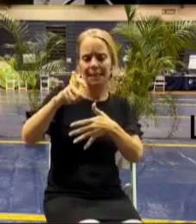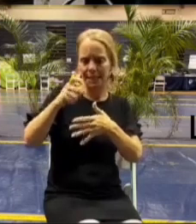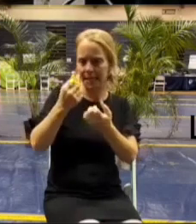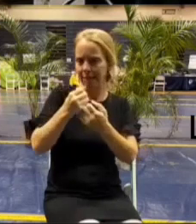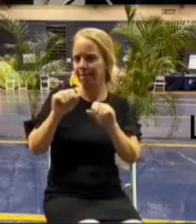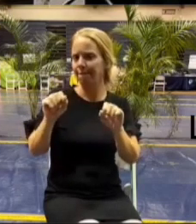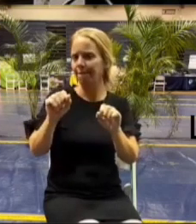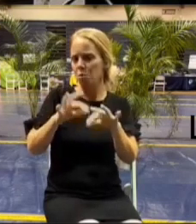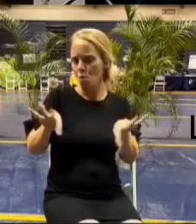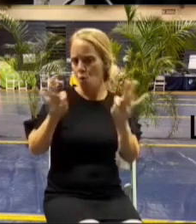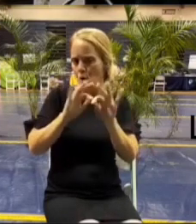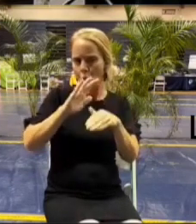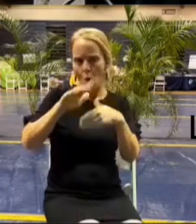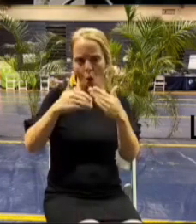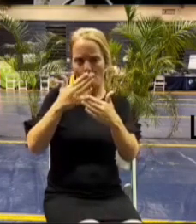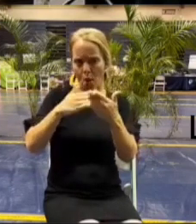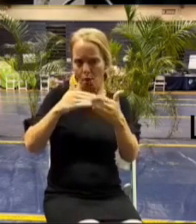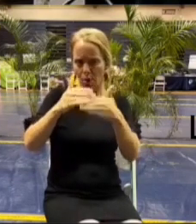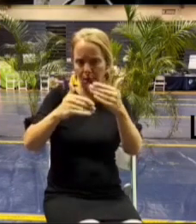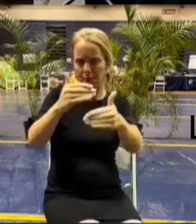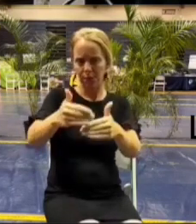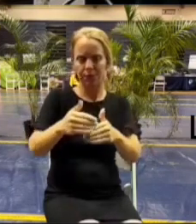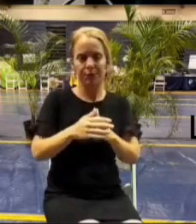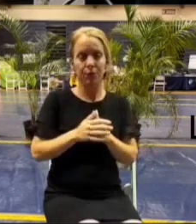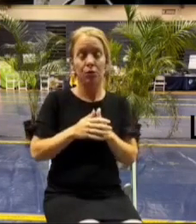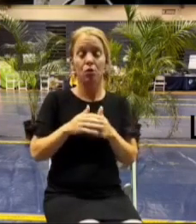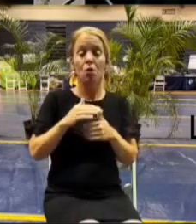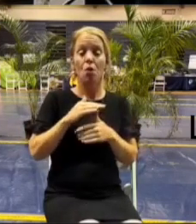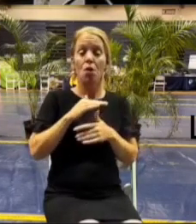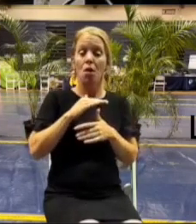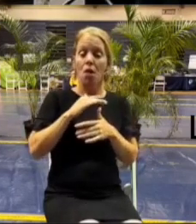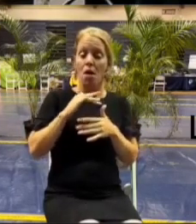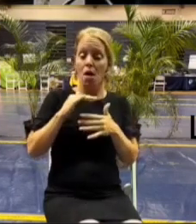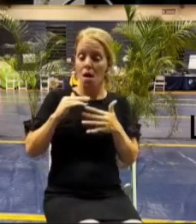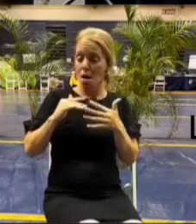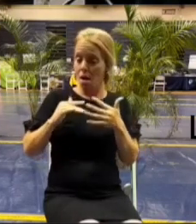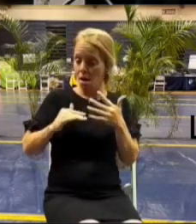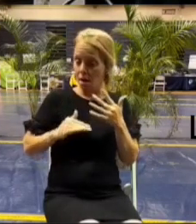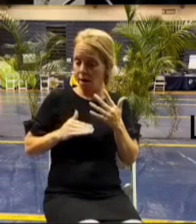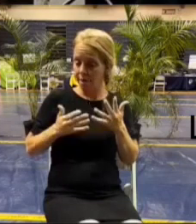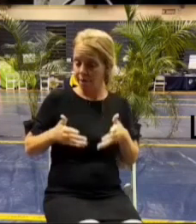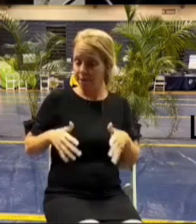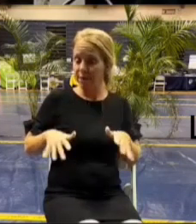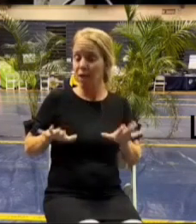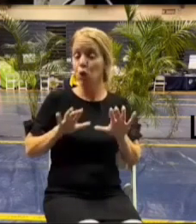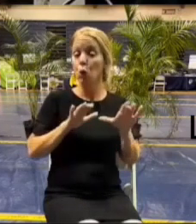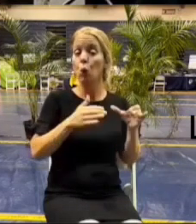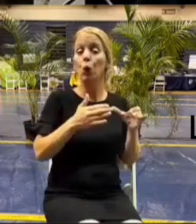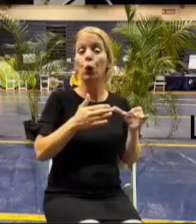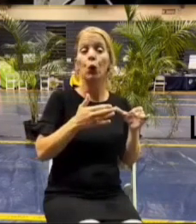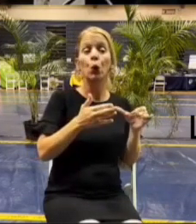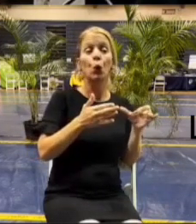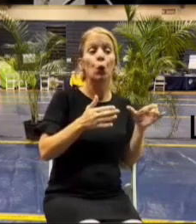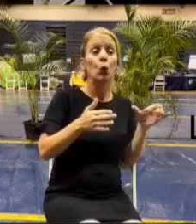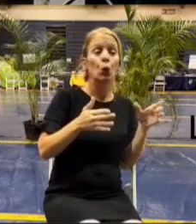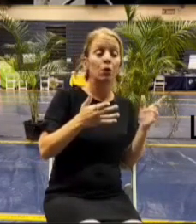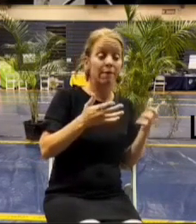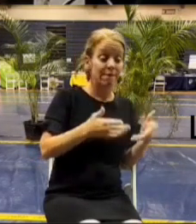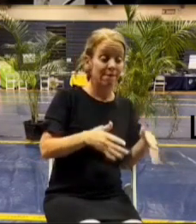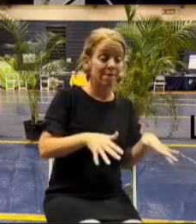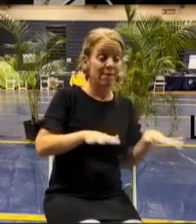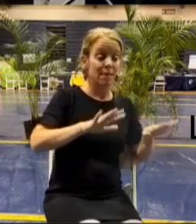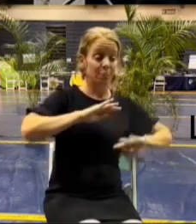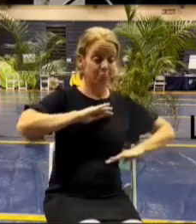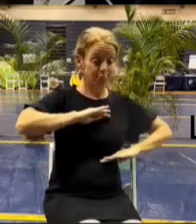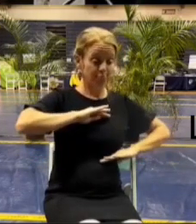then um when when that's all done if and our crews are very very thorough so if they did find something while cleaning the debris